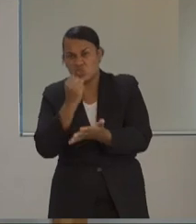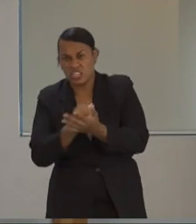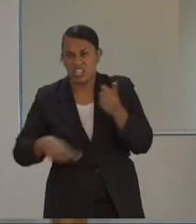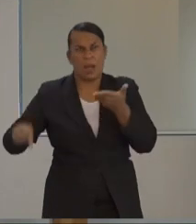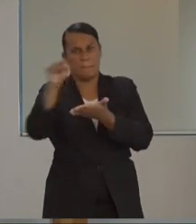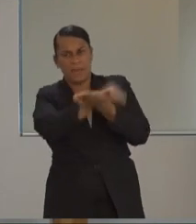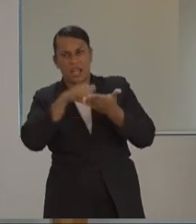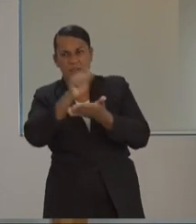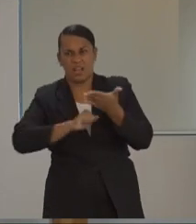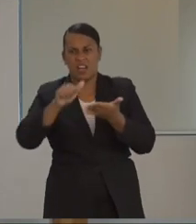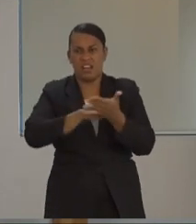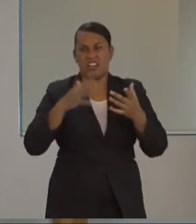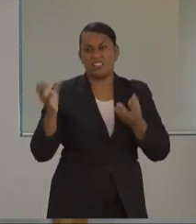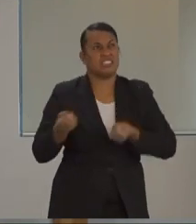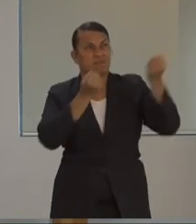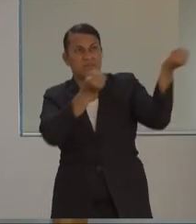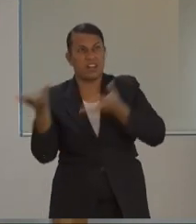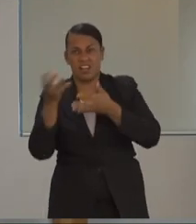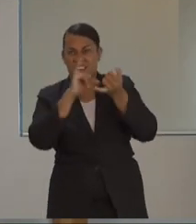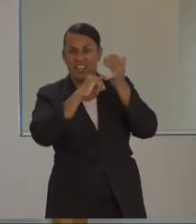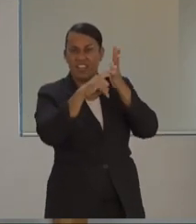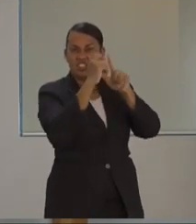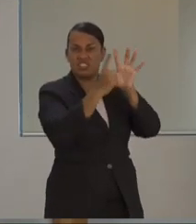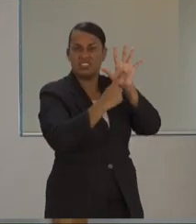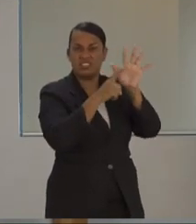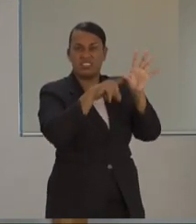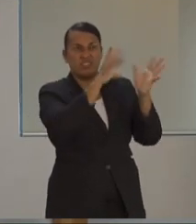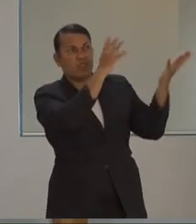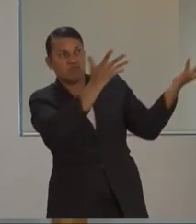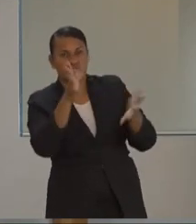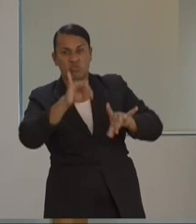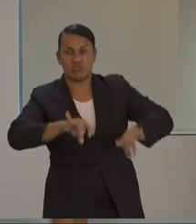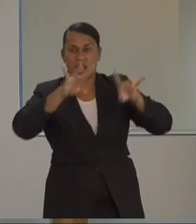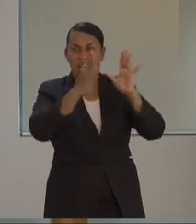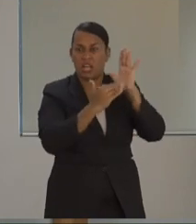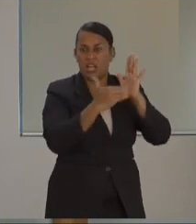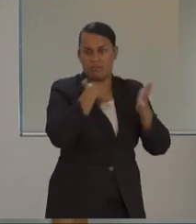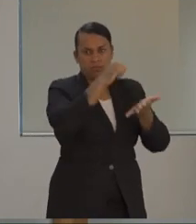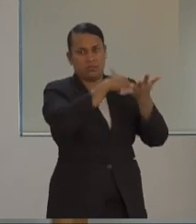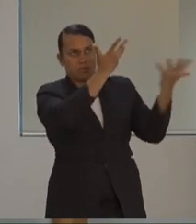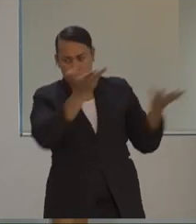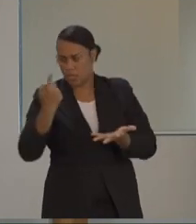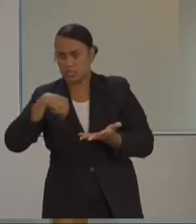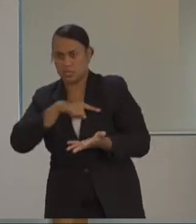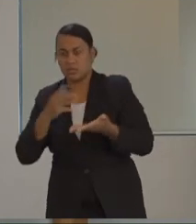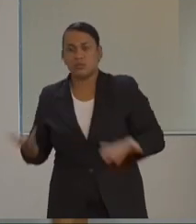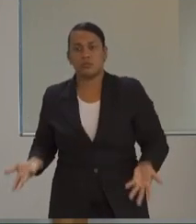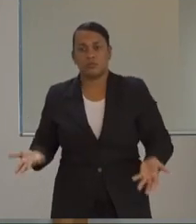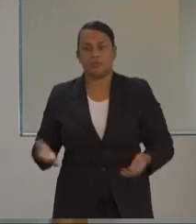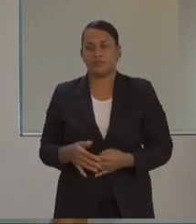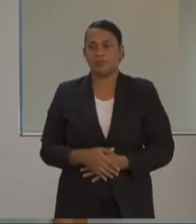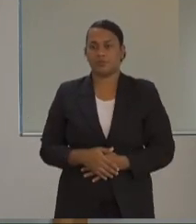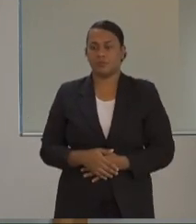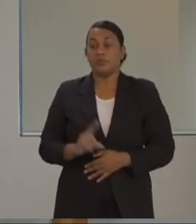suppliers that are based out of Australia, in terms of the testing kits, and also working with WHO in terms of the testing kits that they also supply.